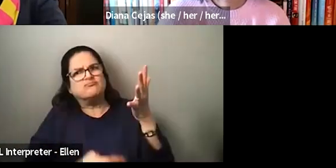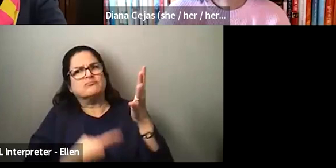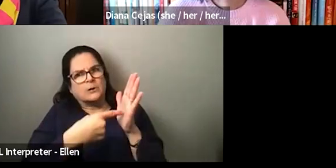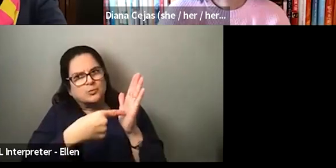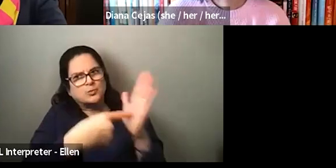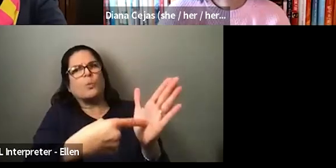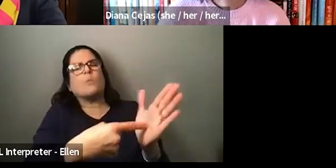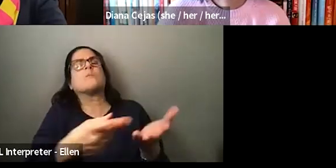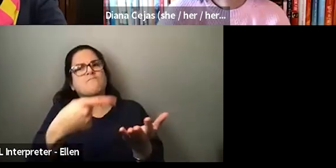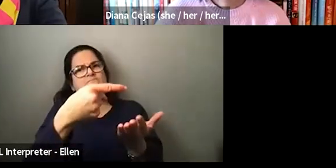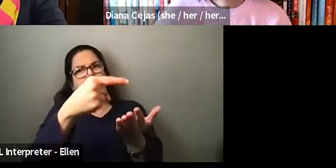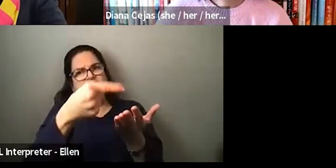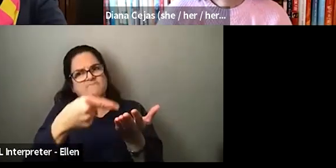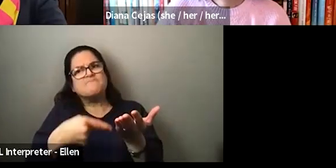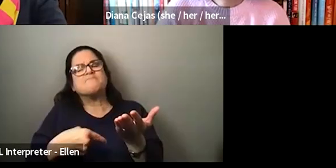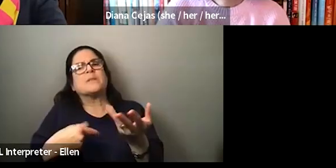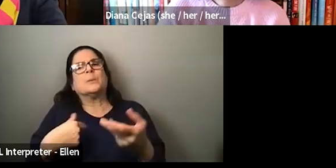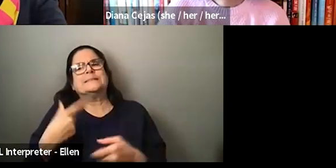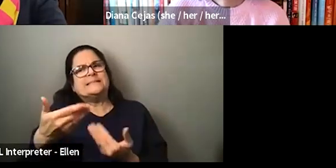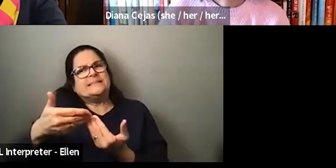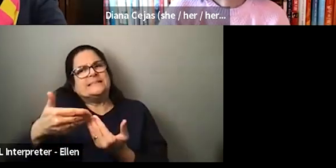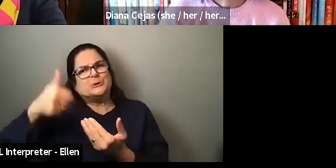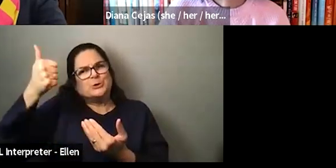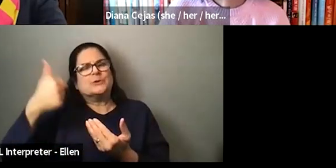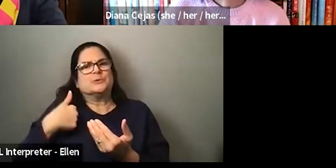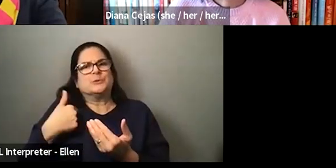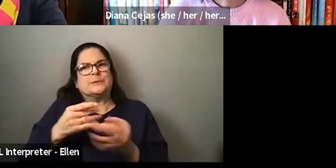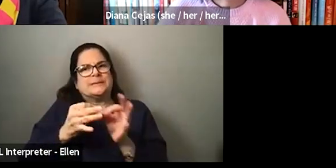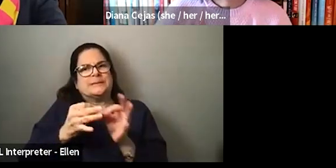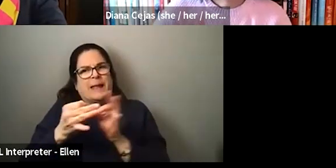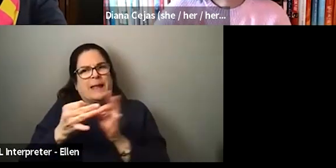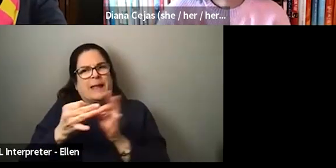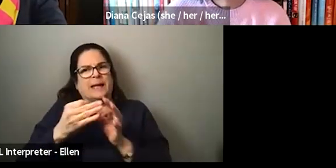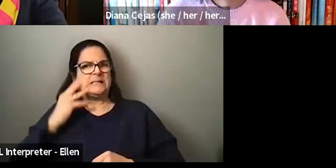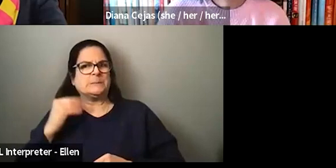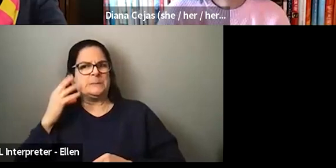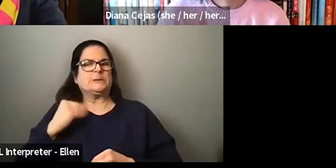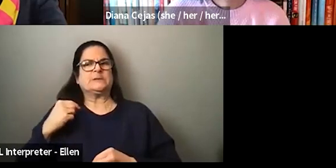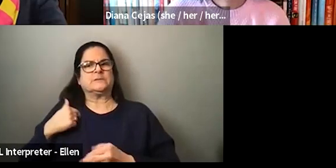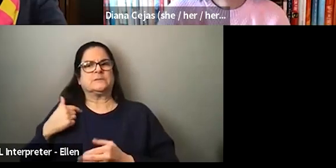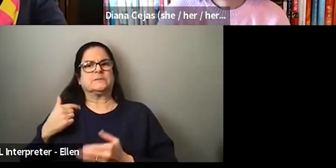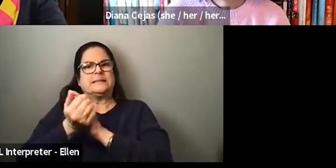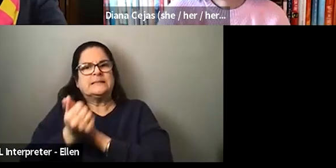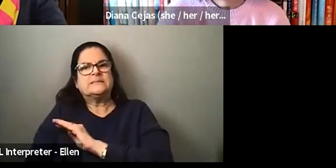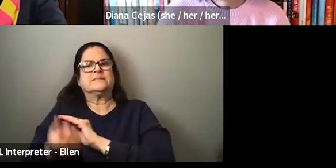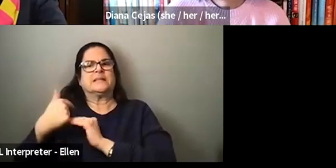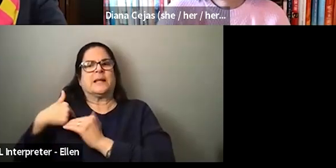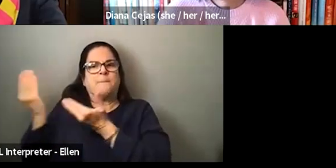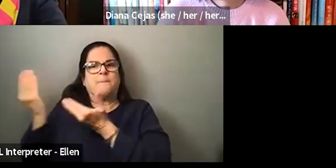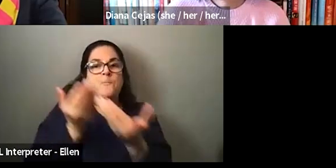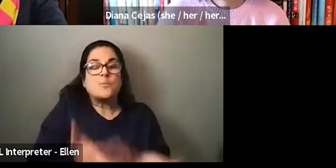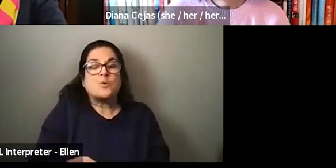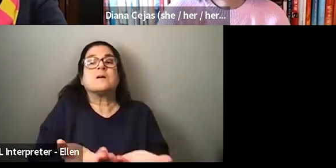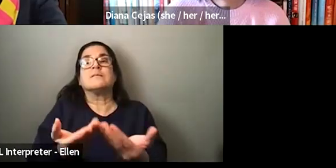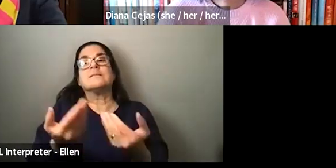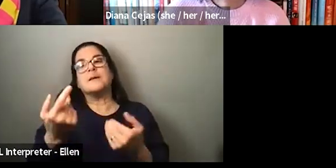certainly was a little easier to do that and sort of a more mid career role where I was being recruited for certain academic things, but still like, this is the amount